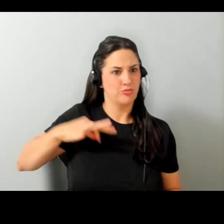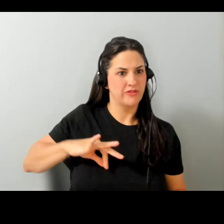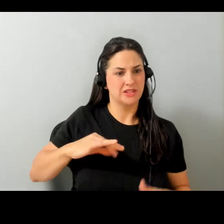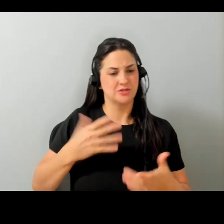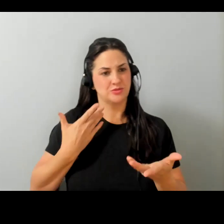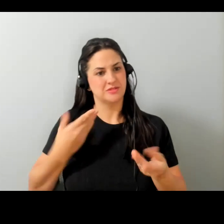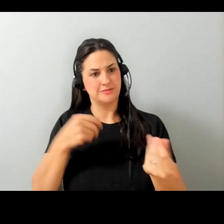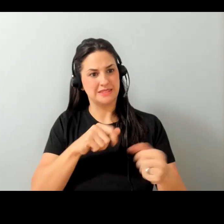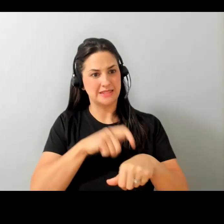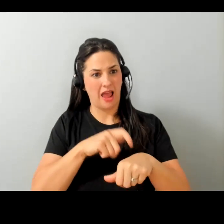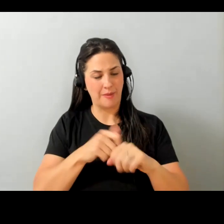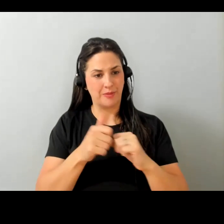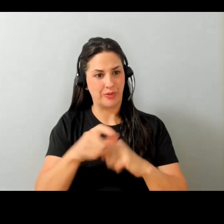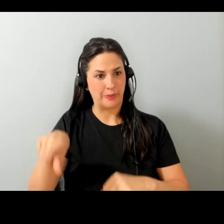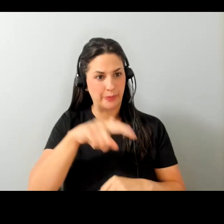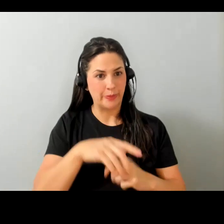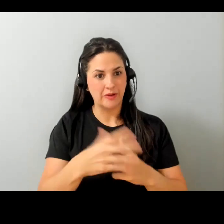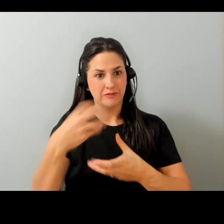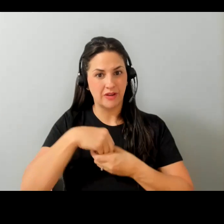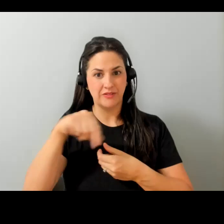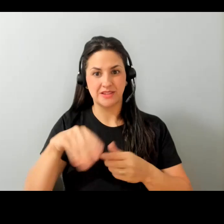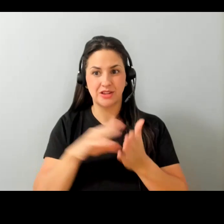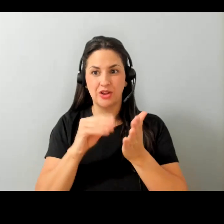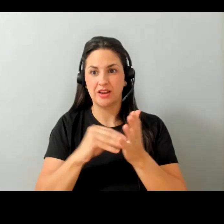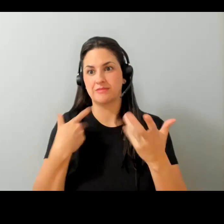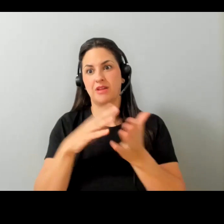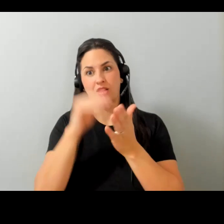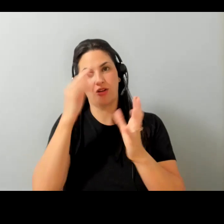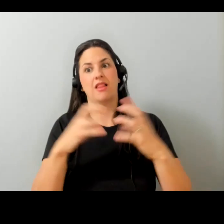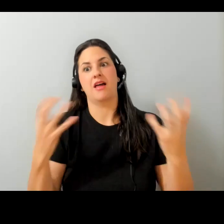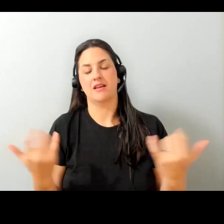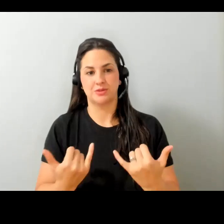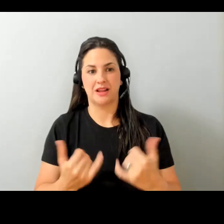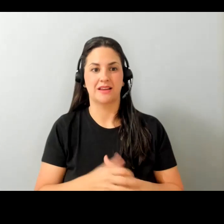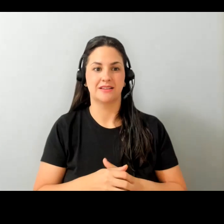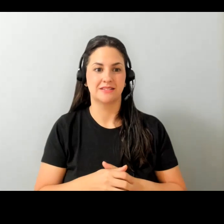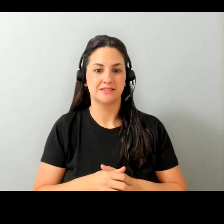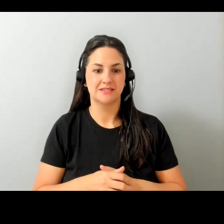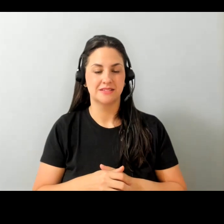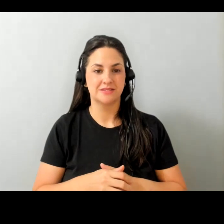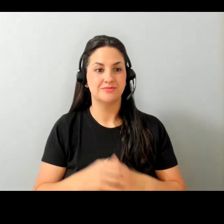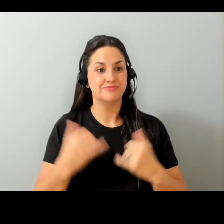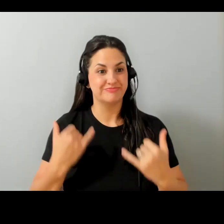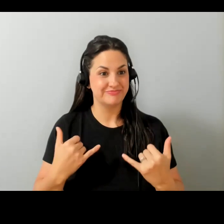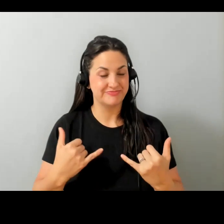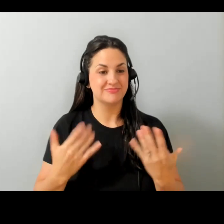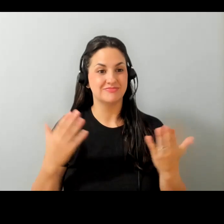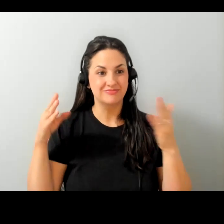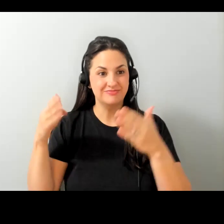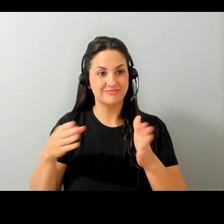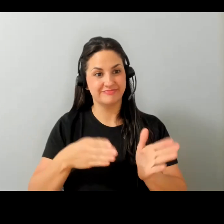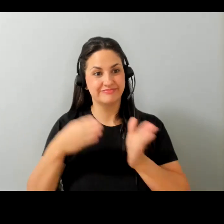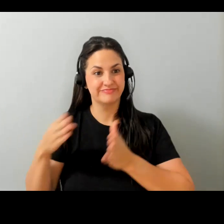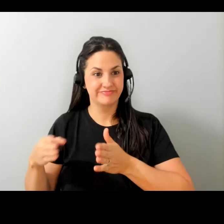time here with you today and engage in this learning i learned a lot today so now we get to go on to our next